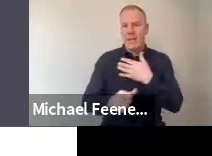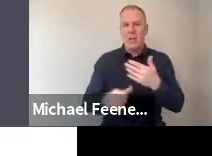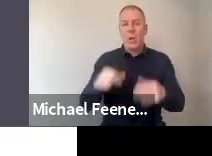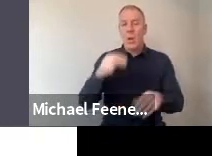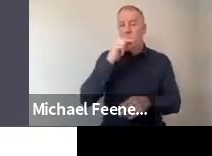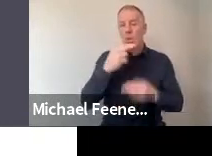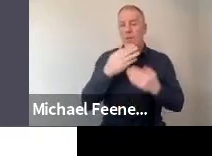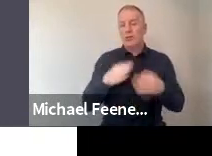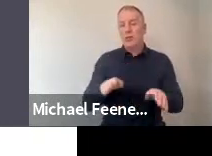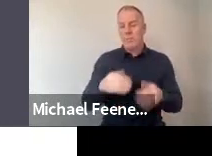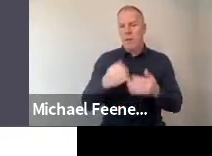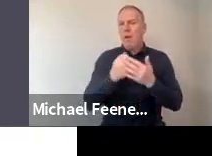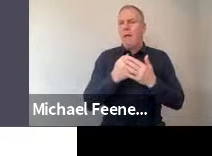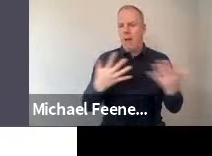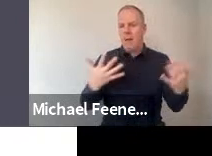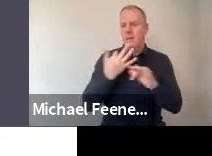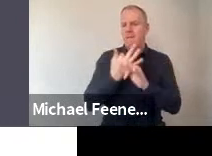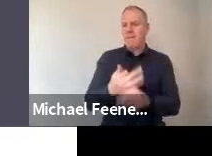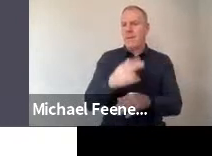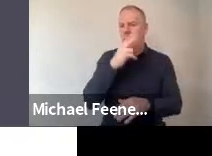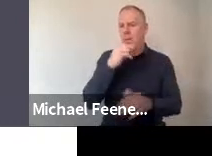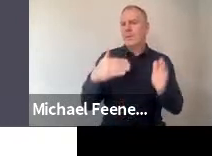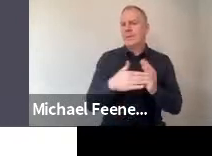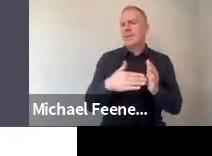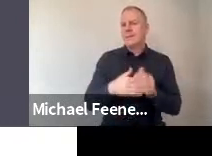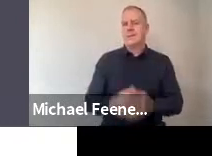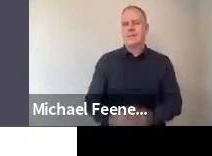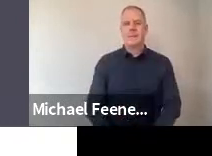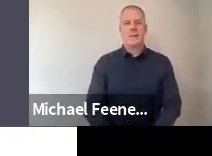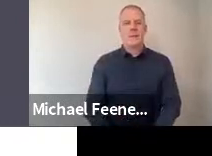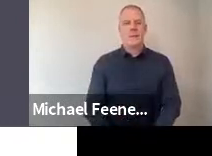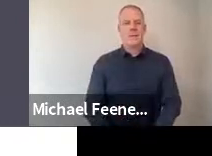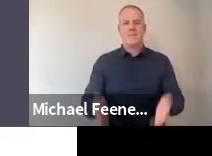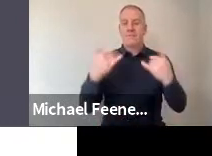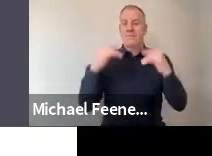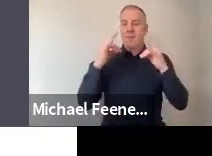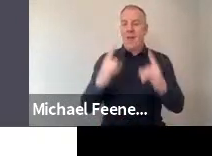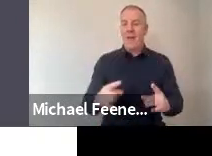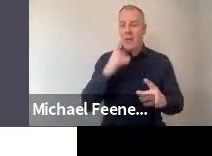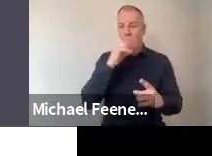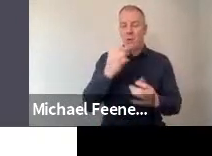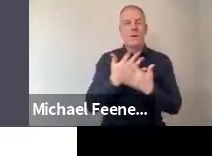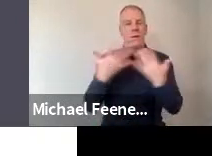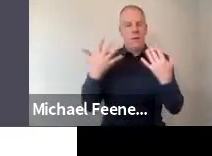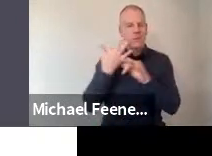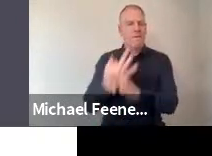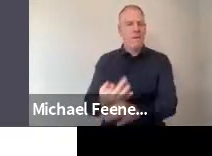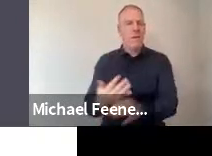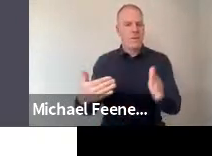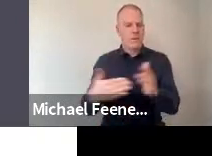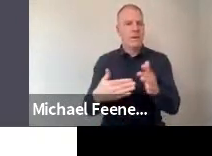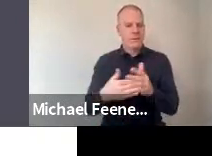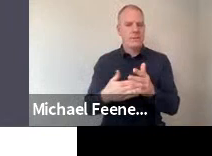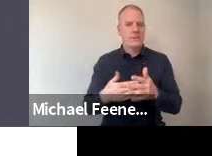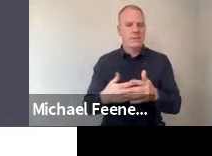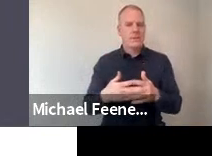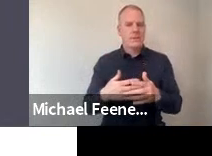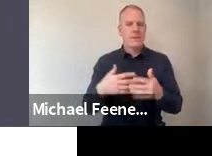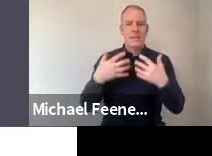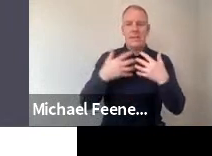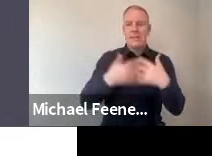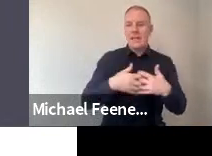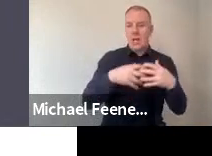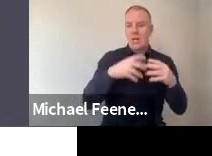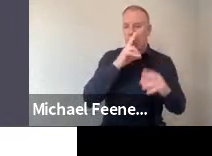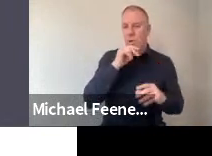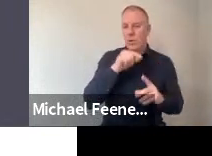general, a lot of people following the news in general, health news, a lot of people following health news, technology news